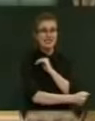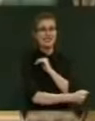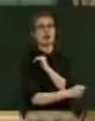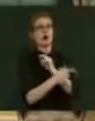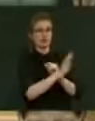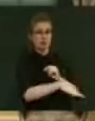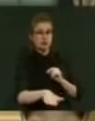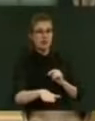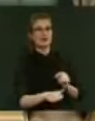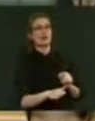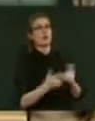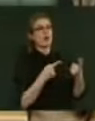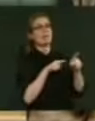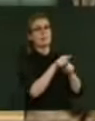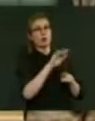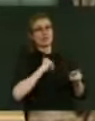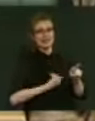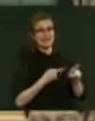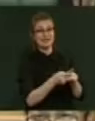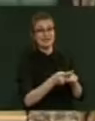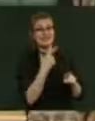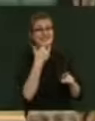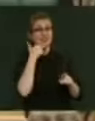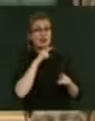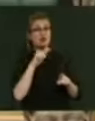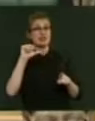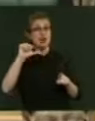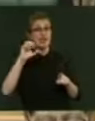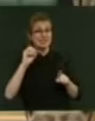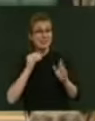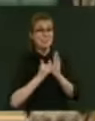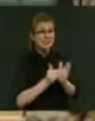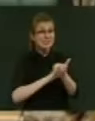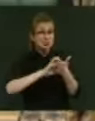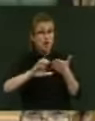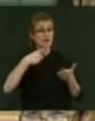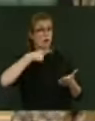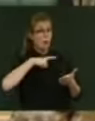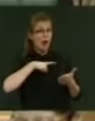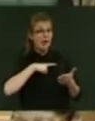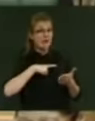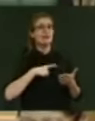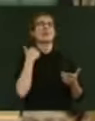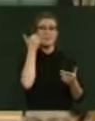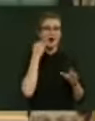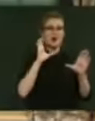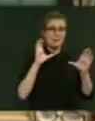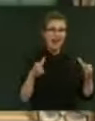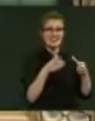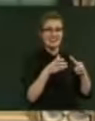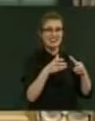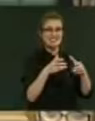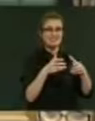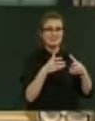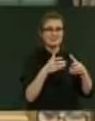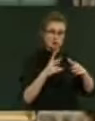$790 million. Why? Because the Māori Party rumbled up, Mr Speaker. That's why. Sir, I say